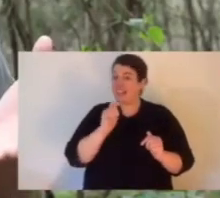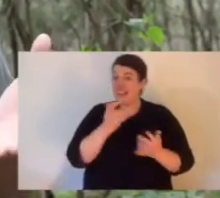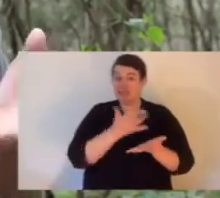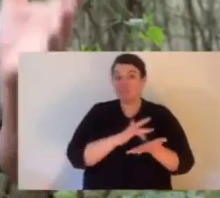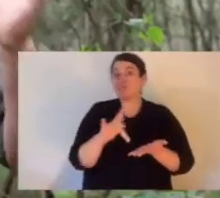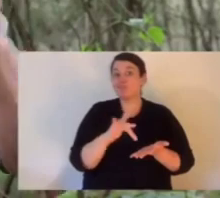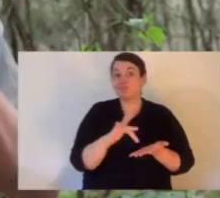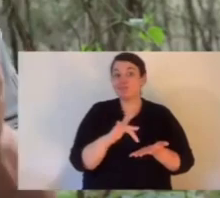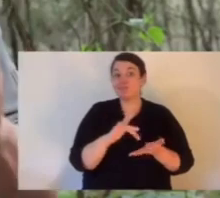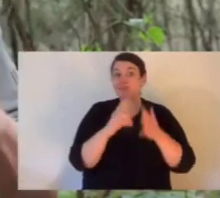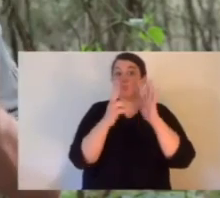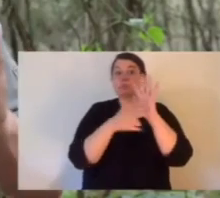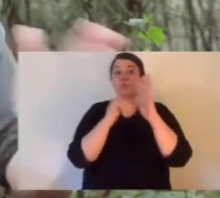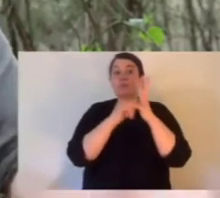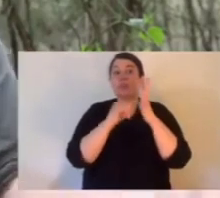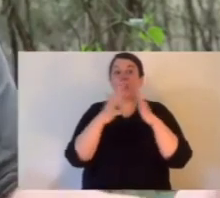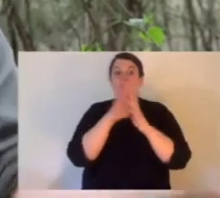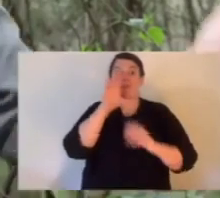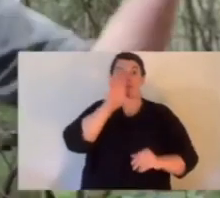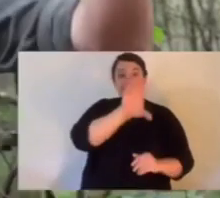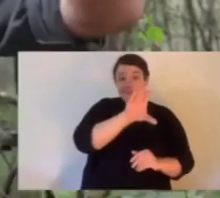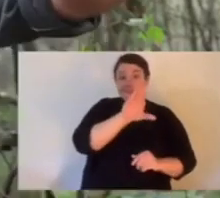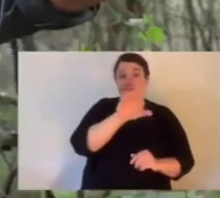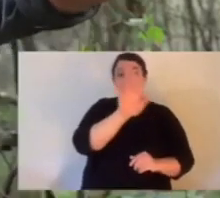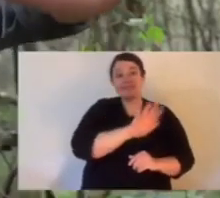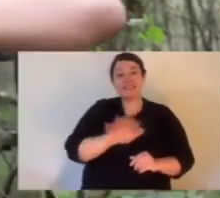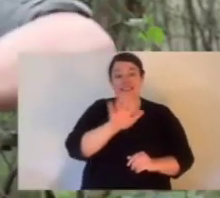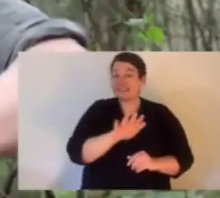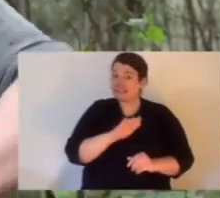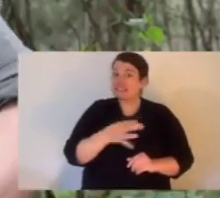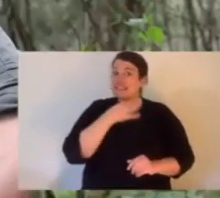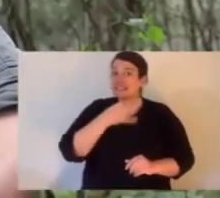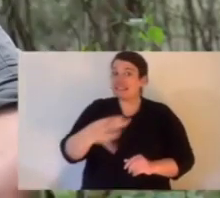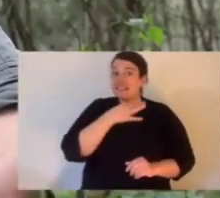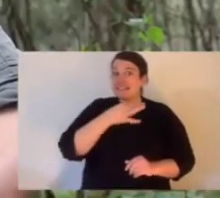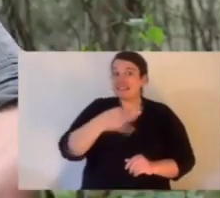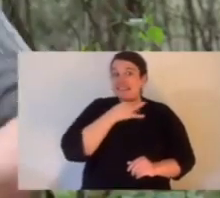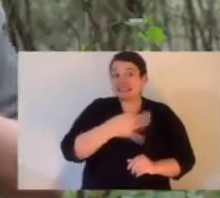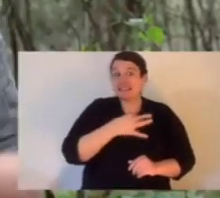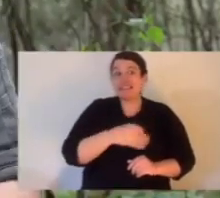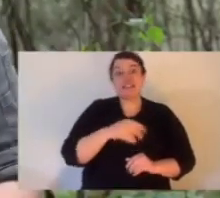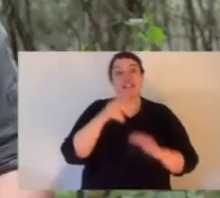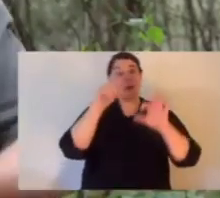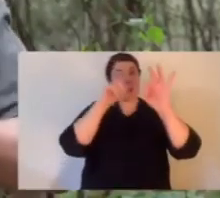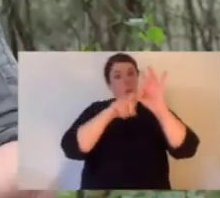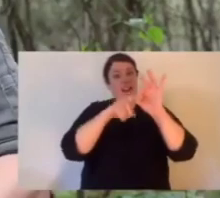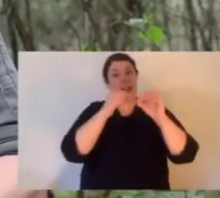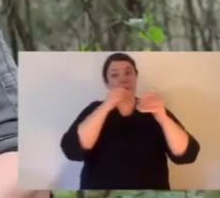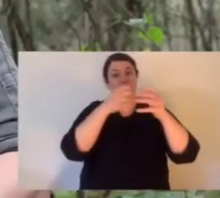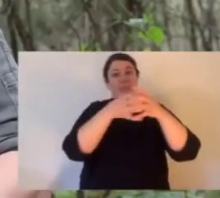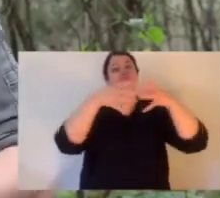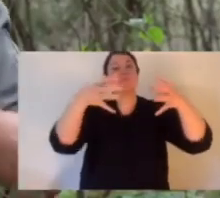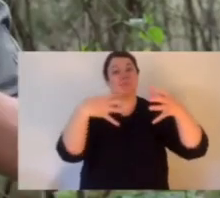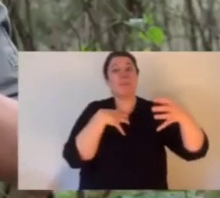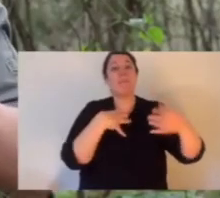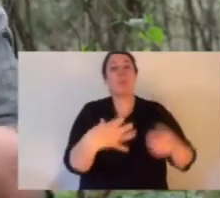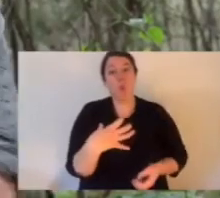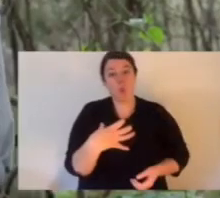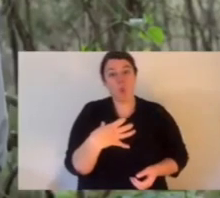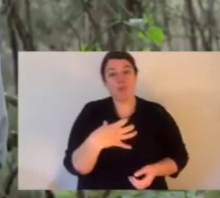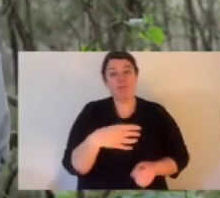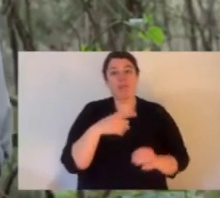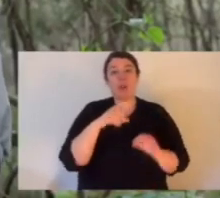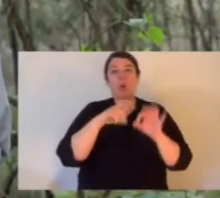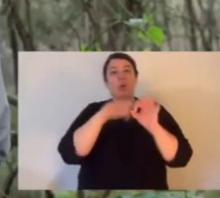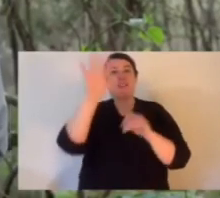like a big number. The scary part is the rate at which their population is collapsing and you face an extinction event. Now